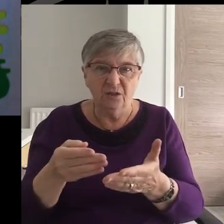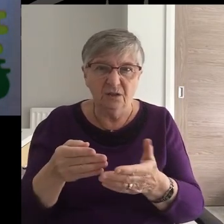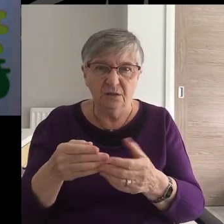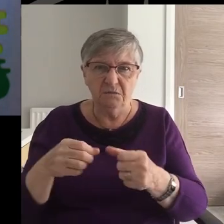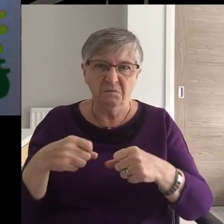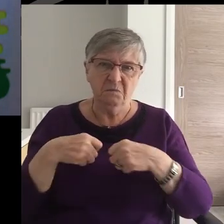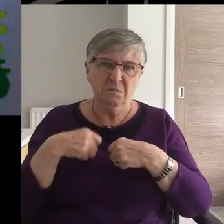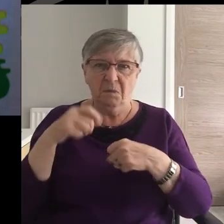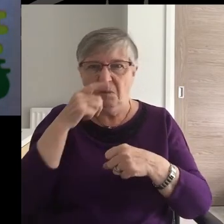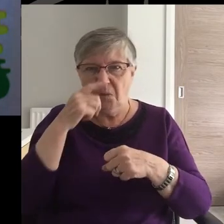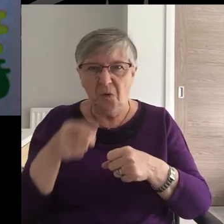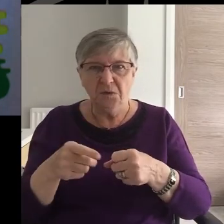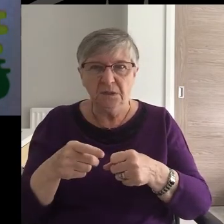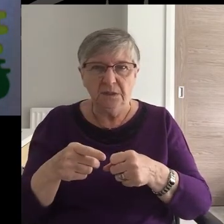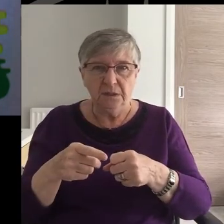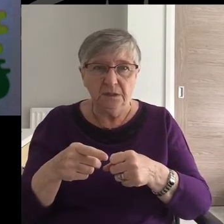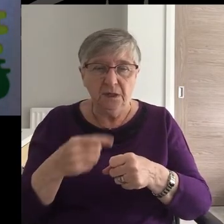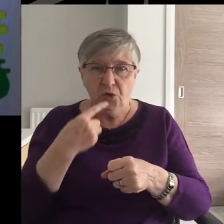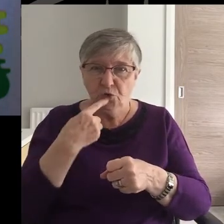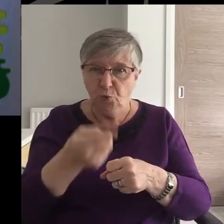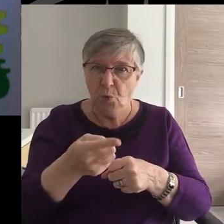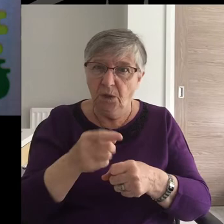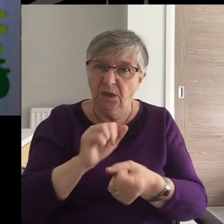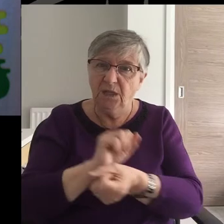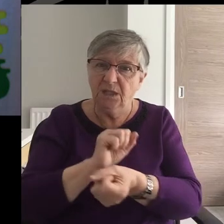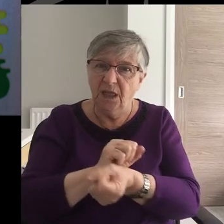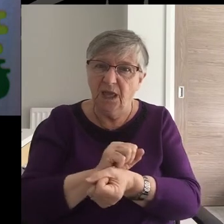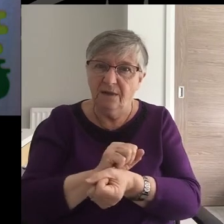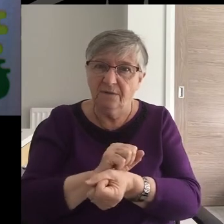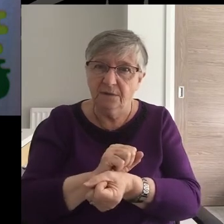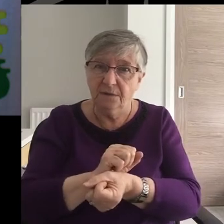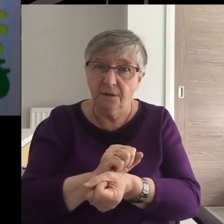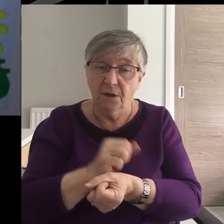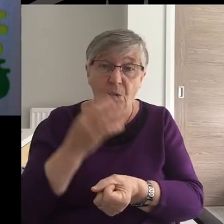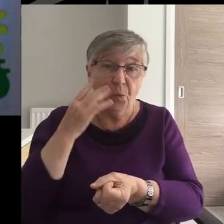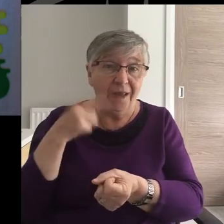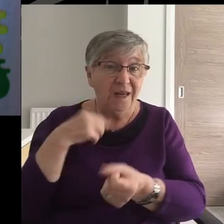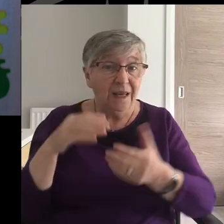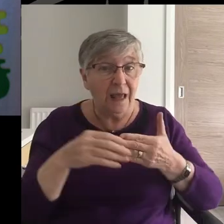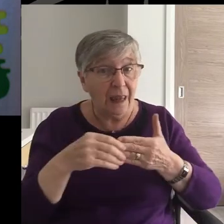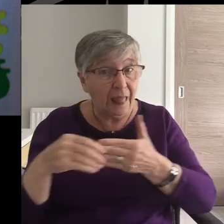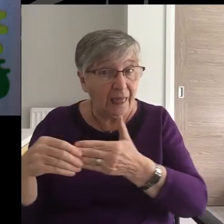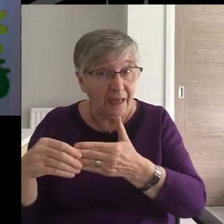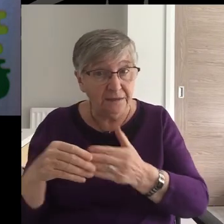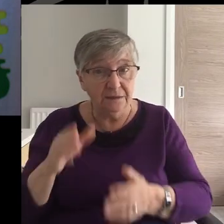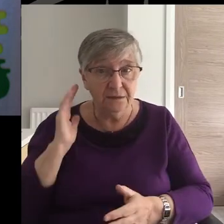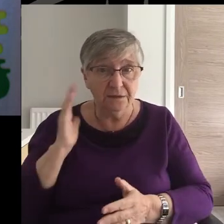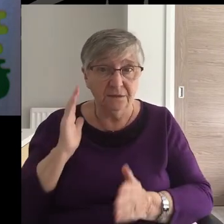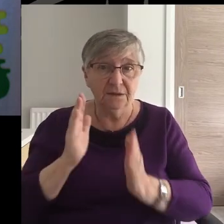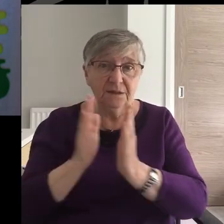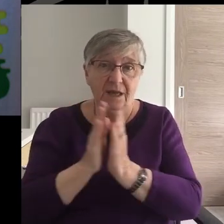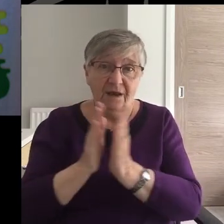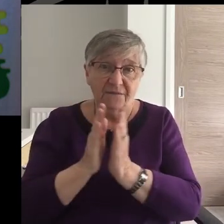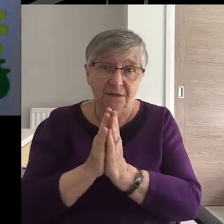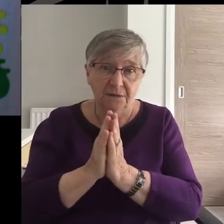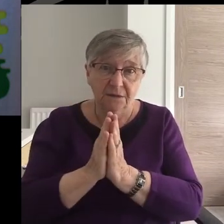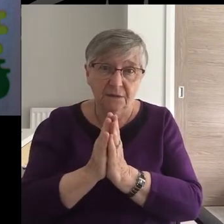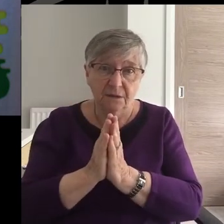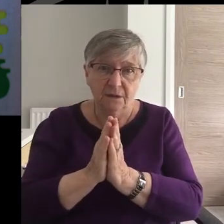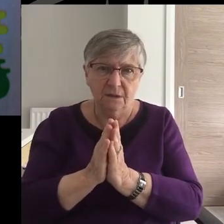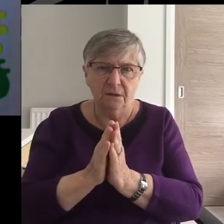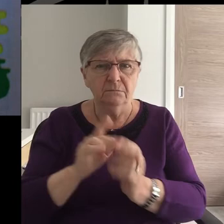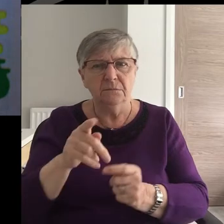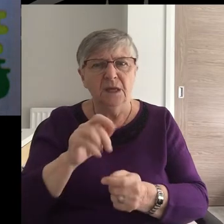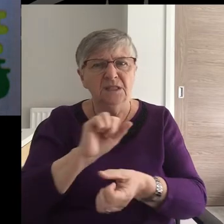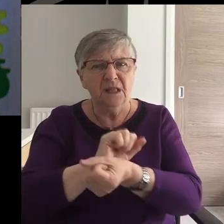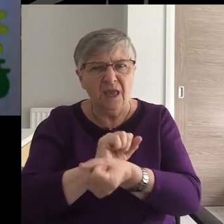tyrannical, sadistic, assured his slaves as he led the Sunday service that